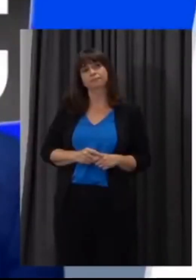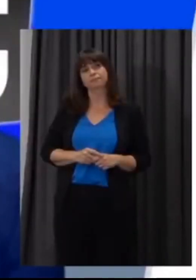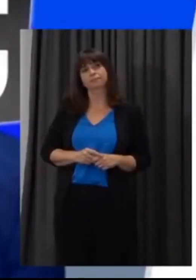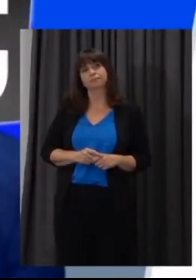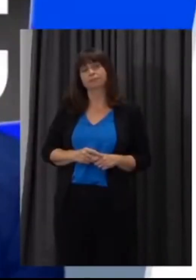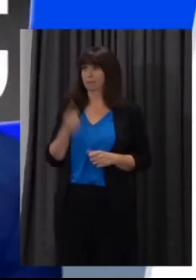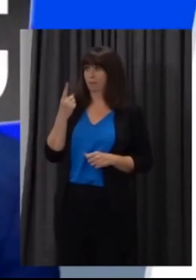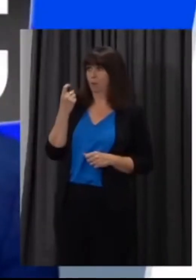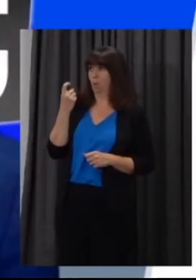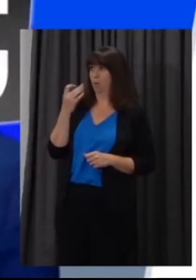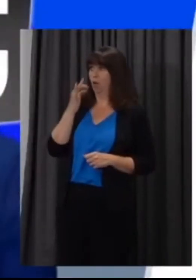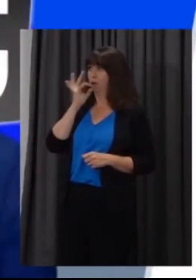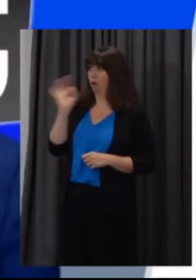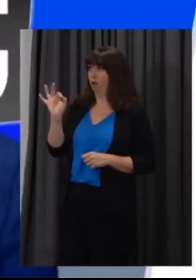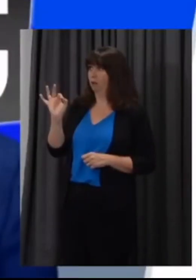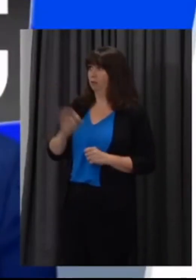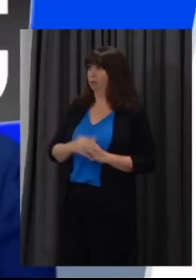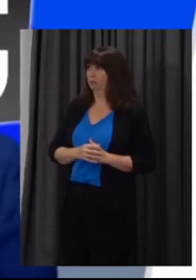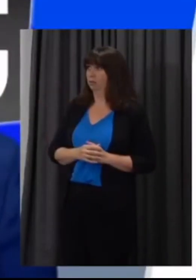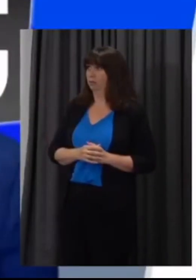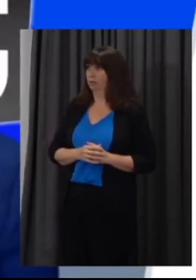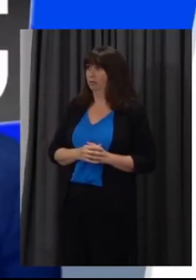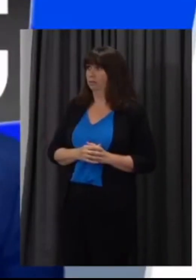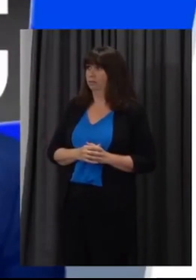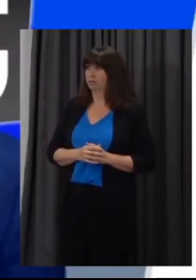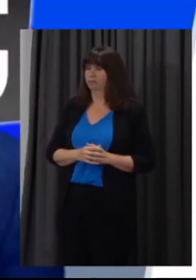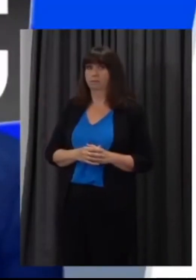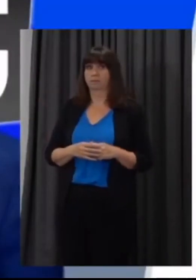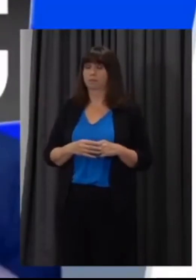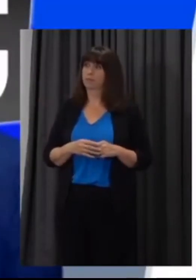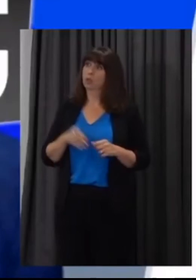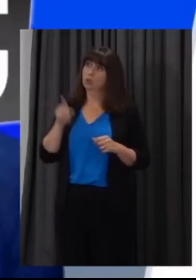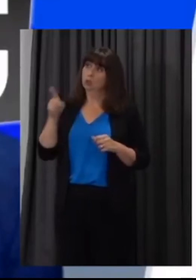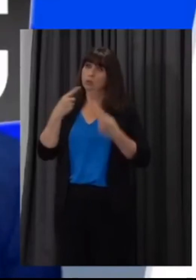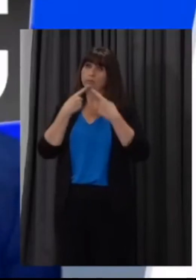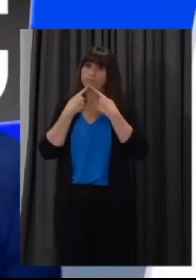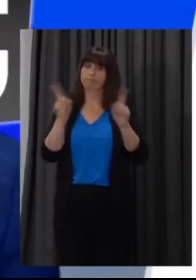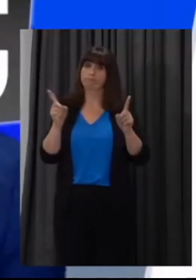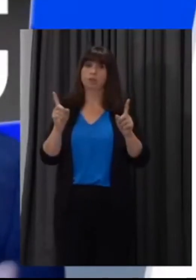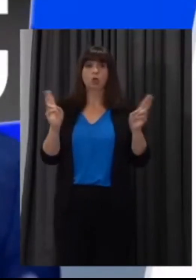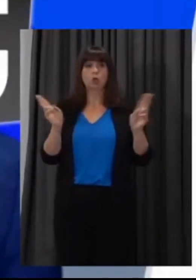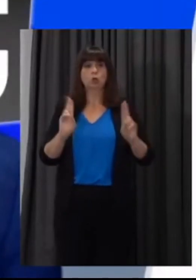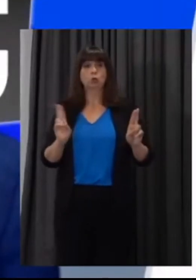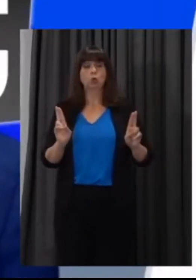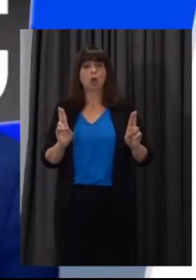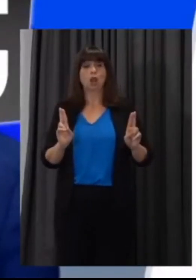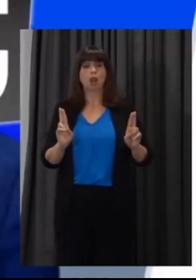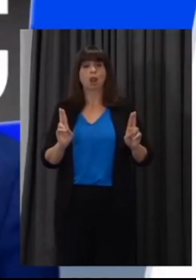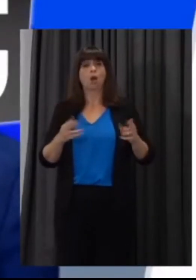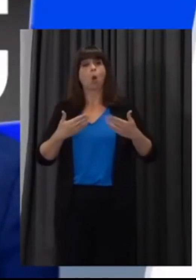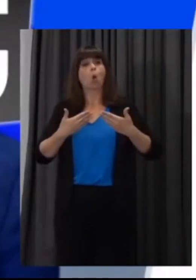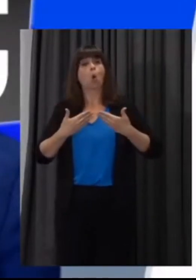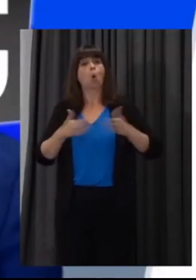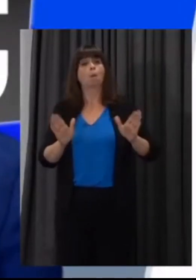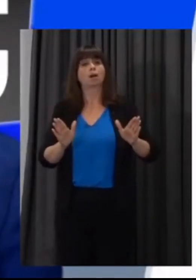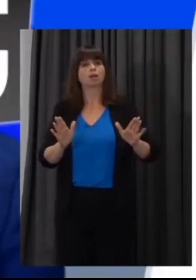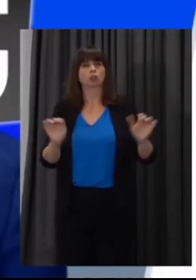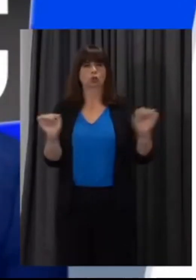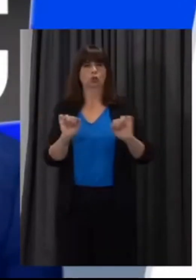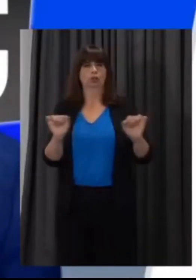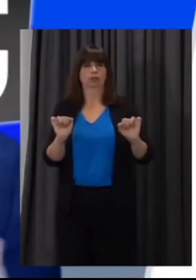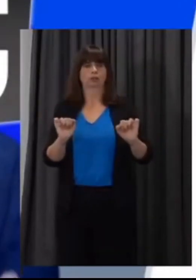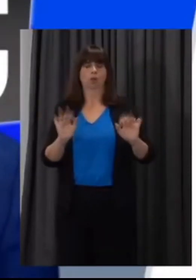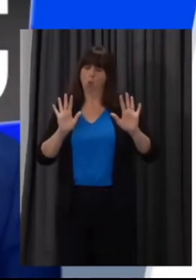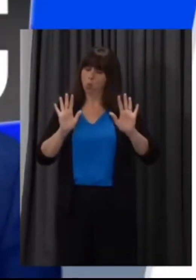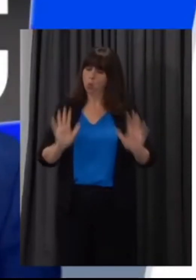ask one further question you've been adamant again today that you won't reopen schools until it's safe to do so uh